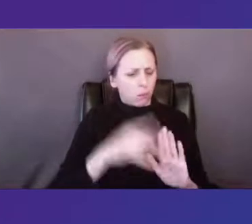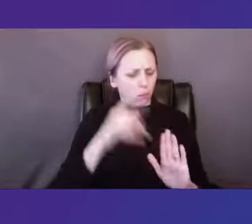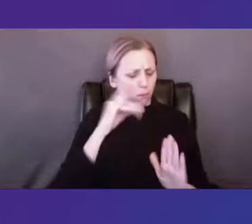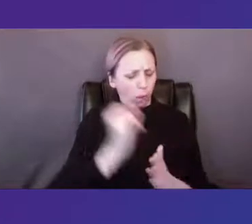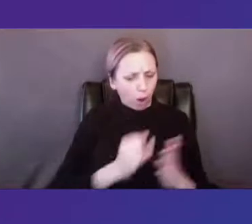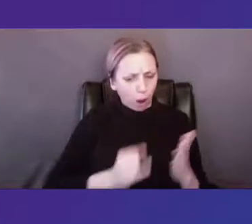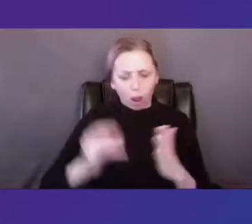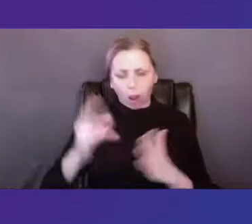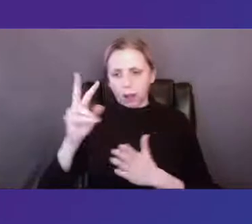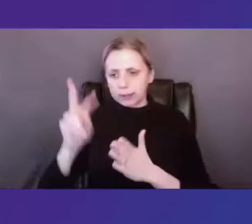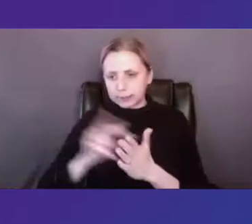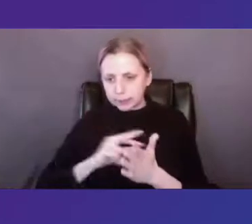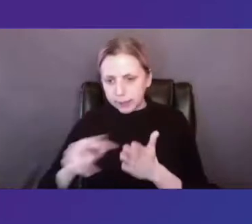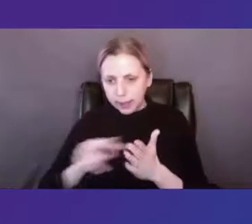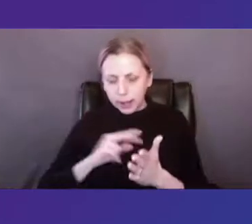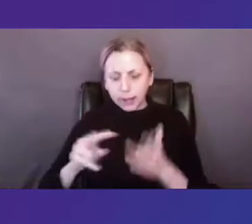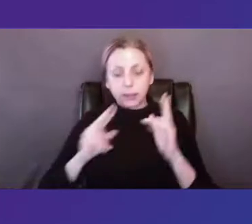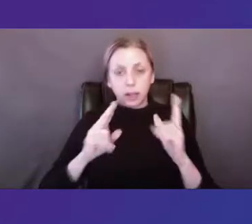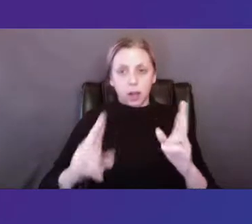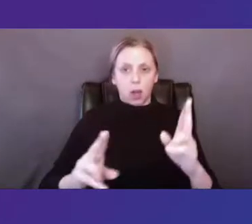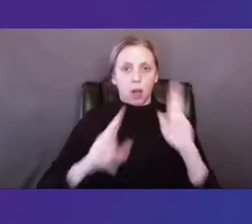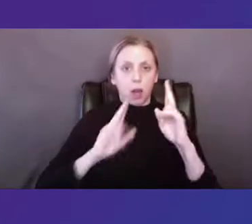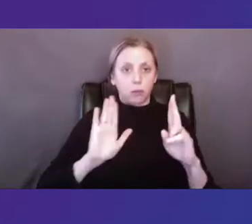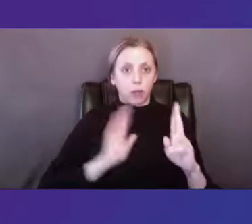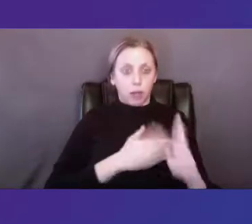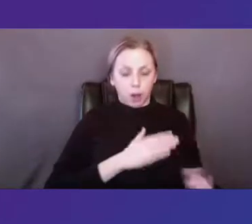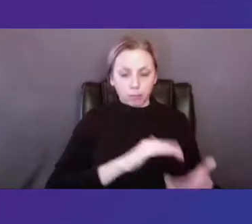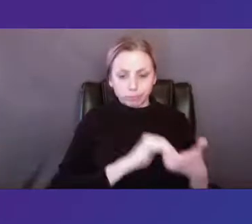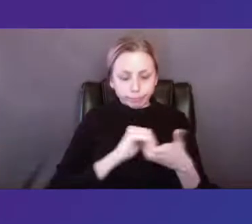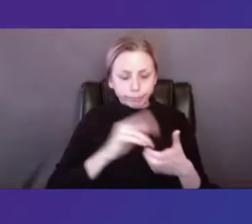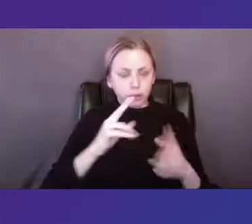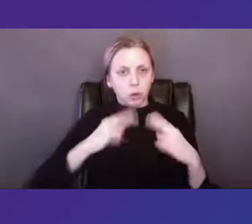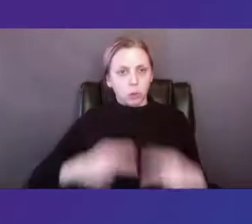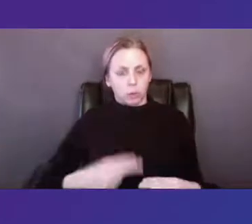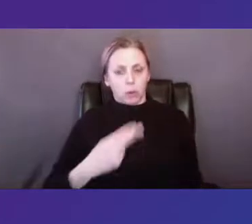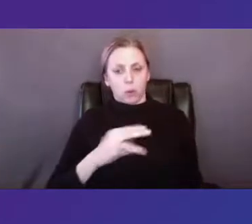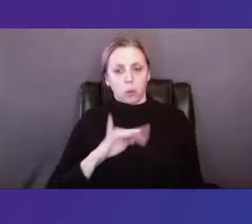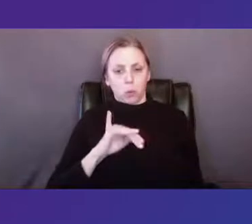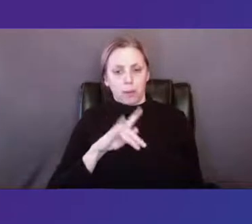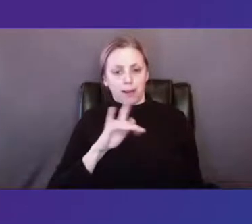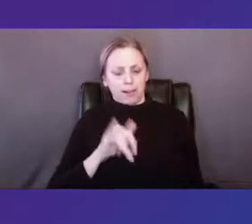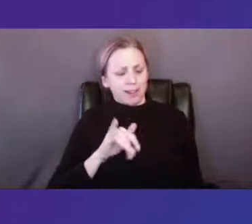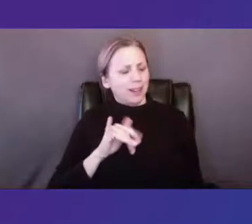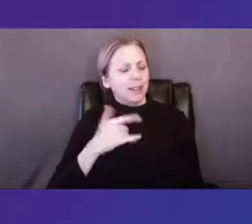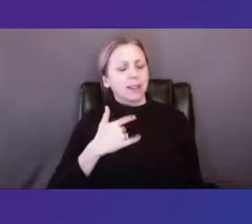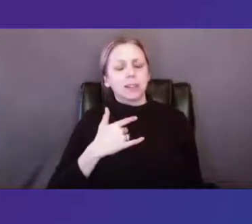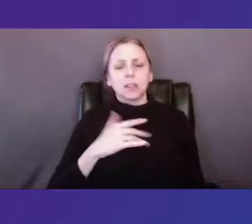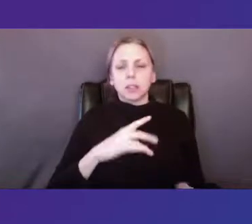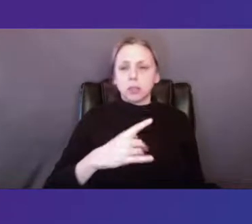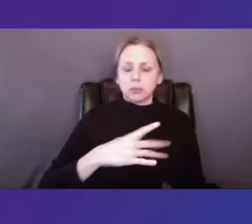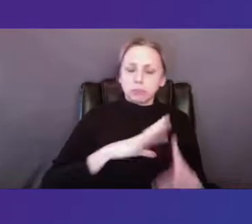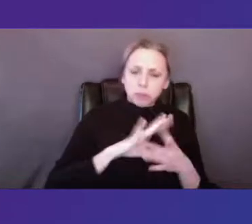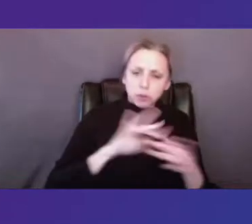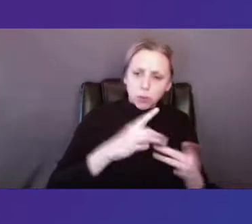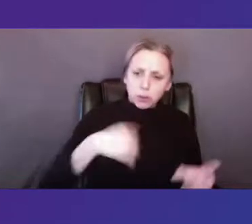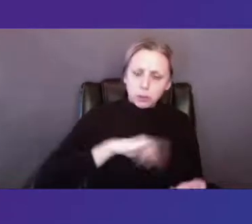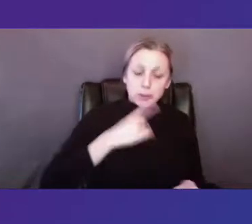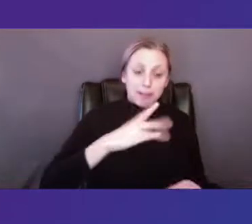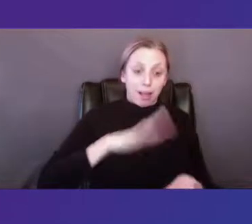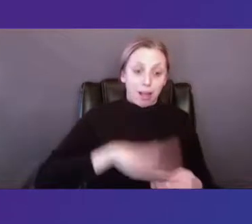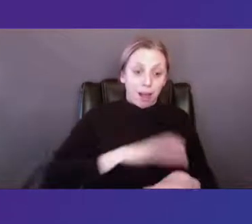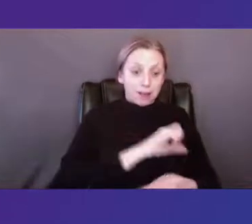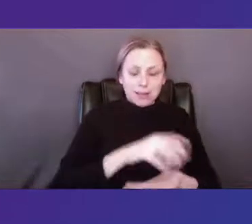of dance in honoring our collective humanity how do the stories we tell on and off the stage